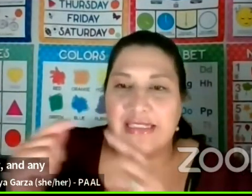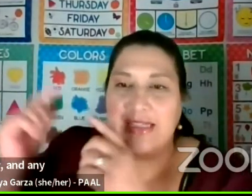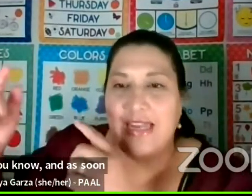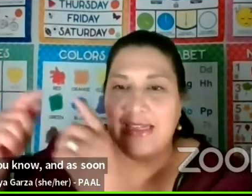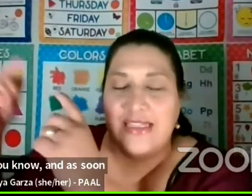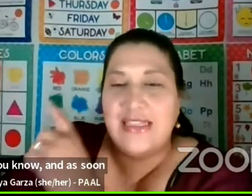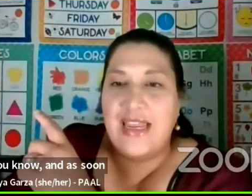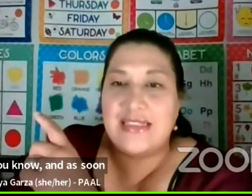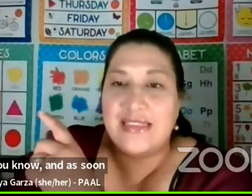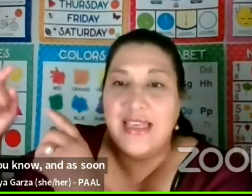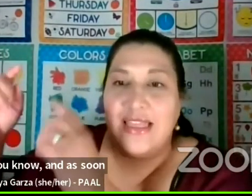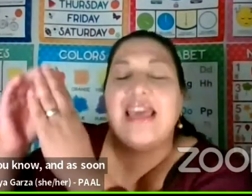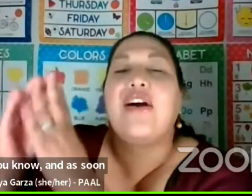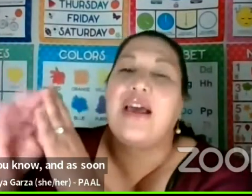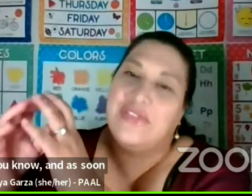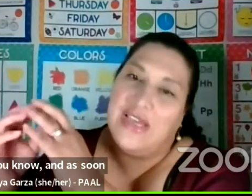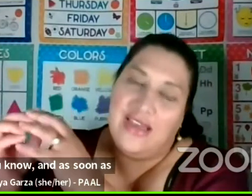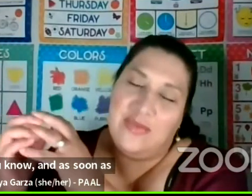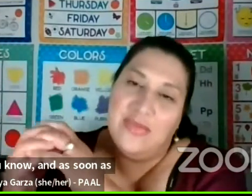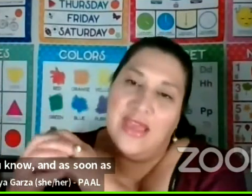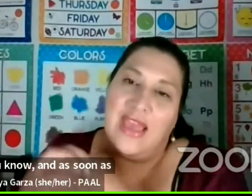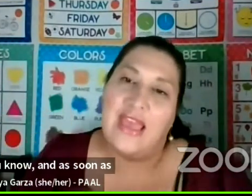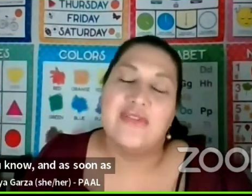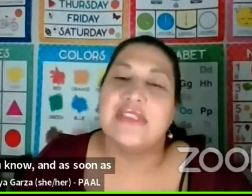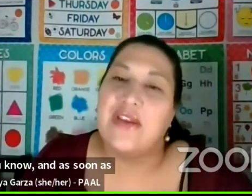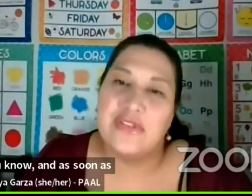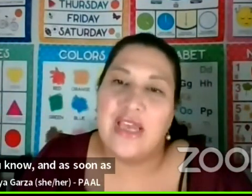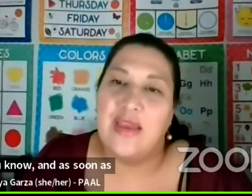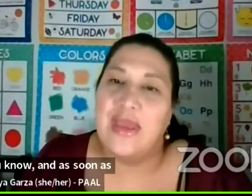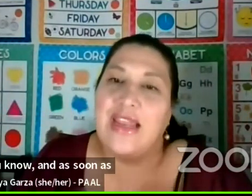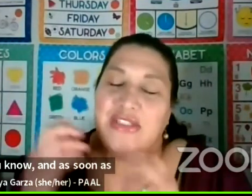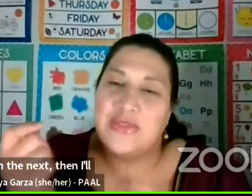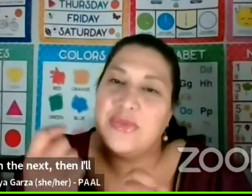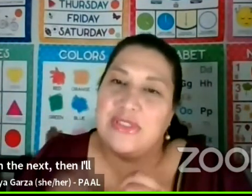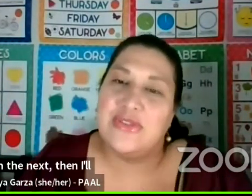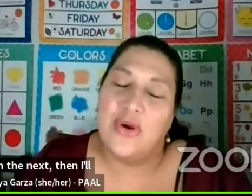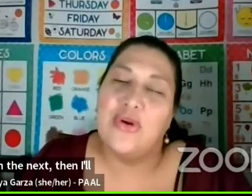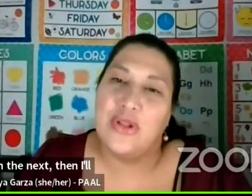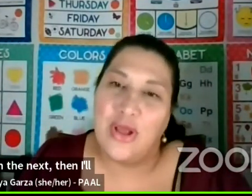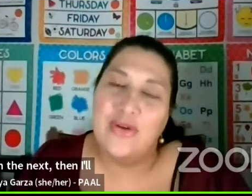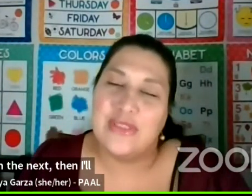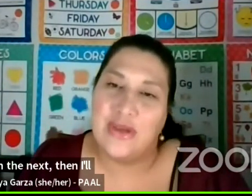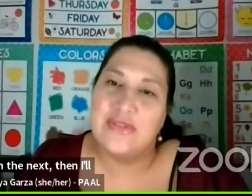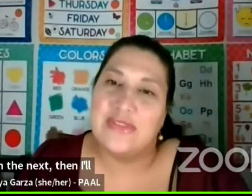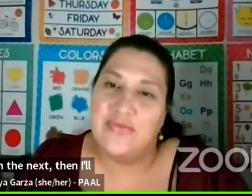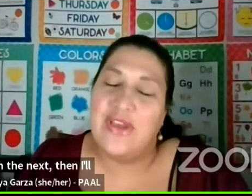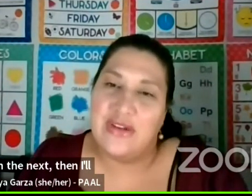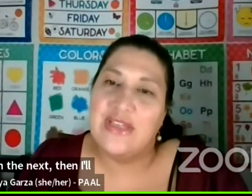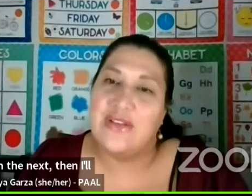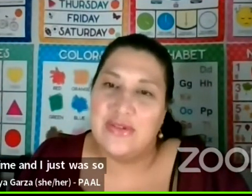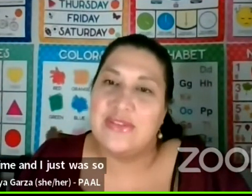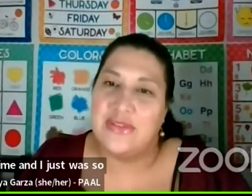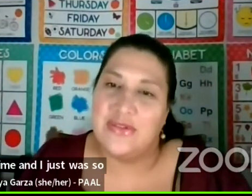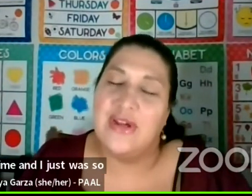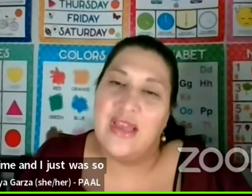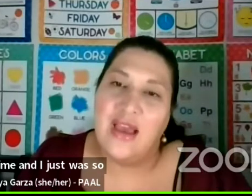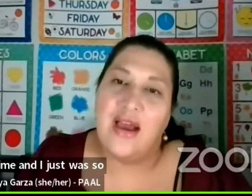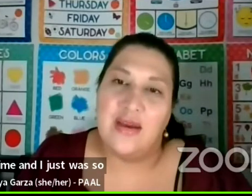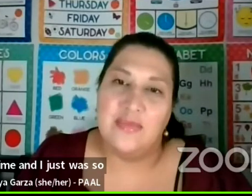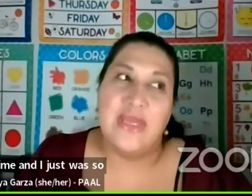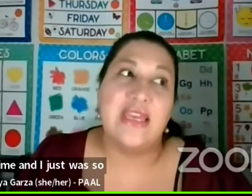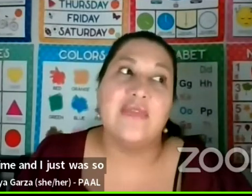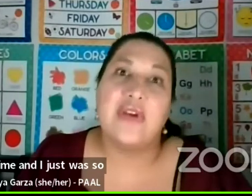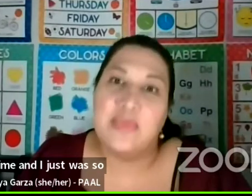to the next and the next and the next, then I'll have time. And there was never time. And I just was so close. I was very close to,